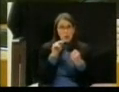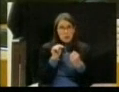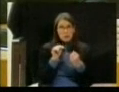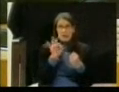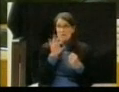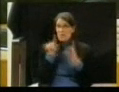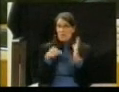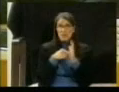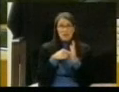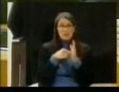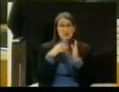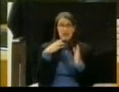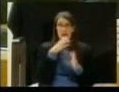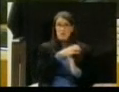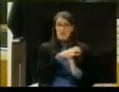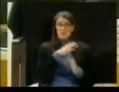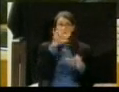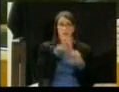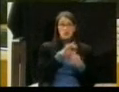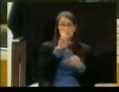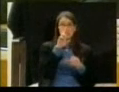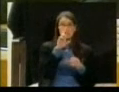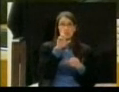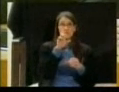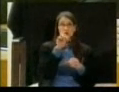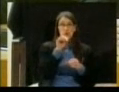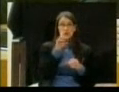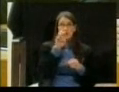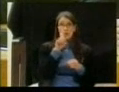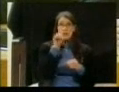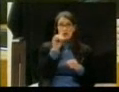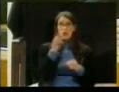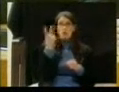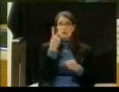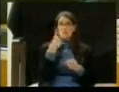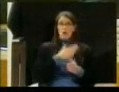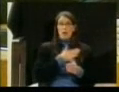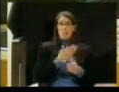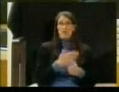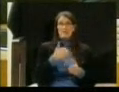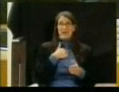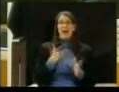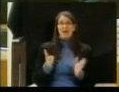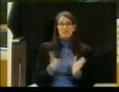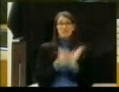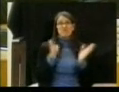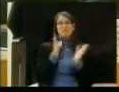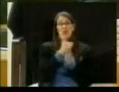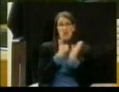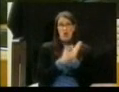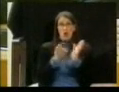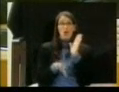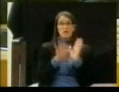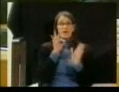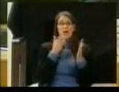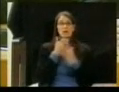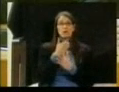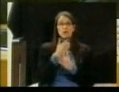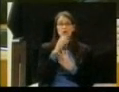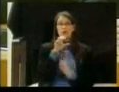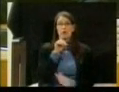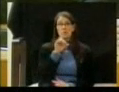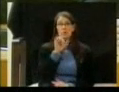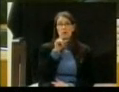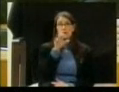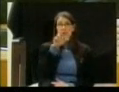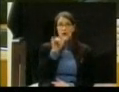violated the law, or it is found through discovery or through deposition or through a court hearing, a judge could force a redo.